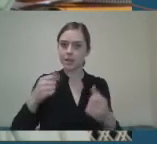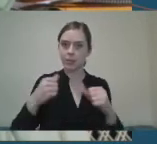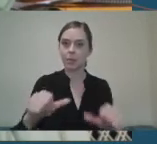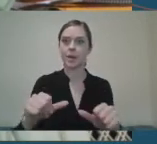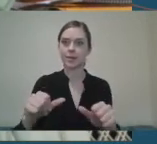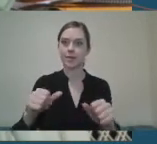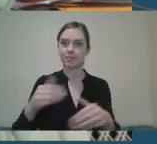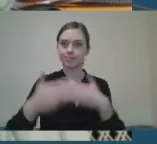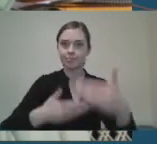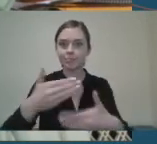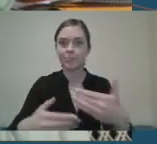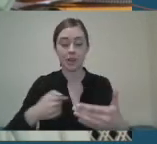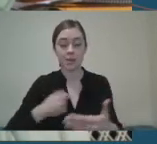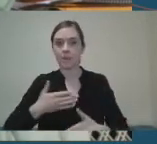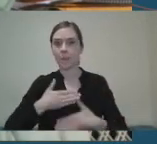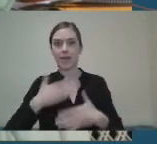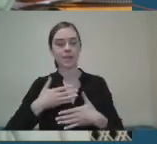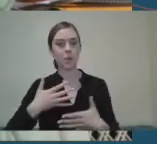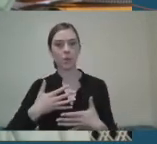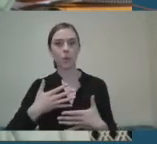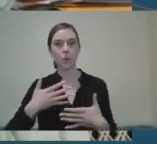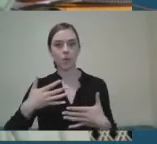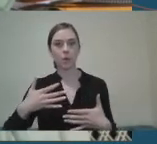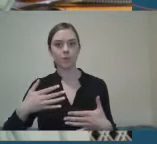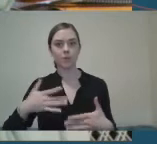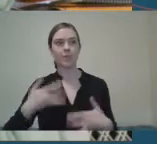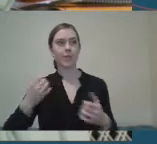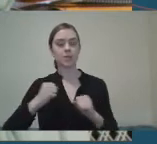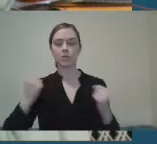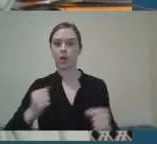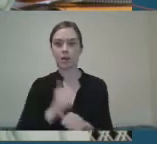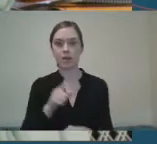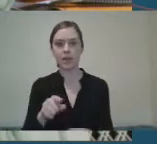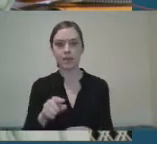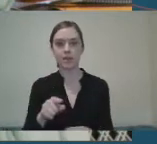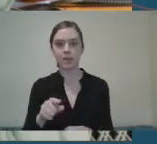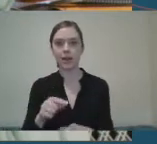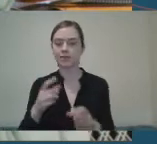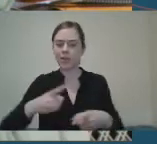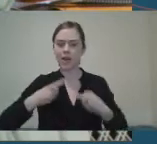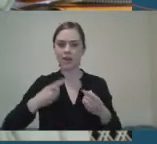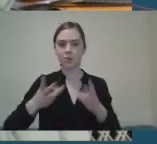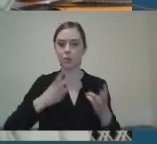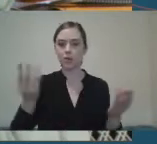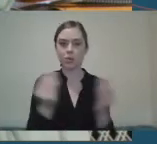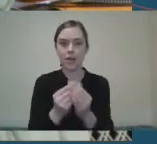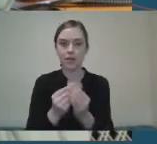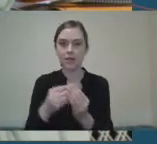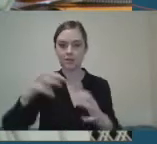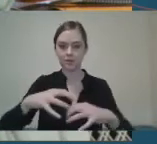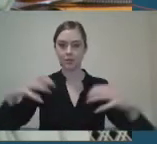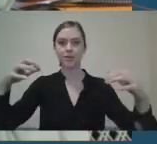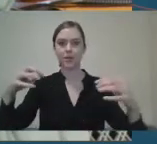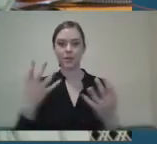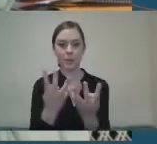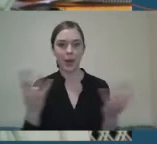passionate about. And as I said, I am delighted to work with everyone who's on the call today and on the panel and